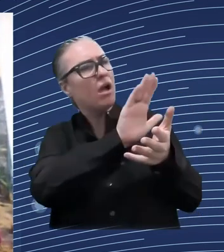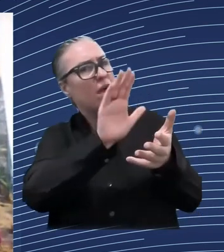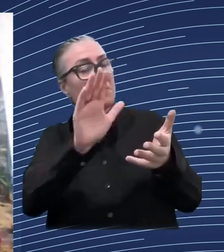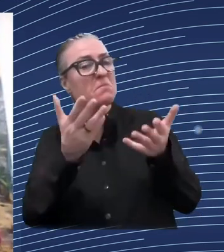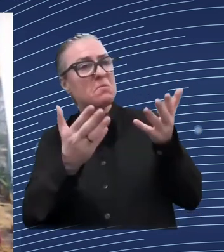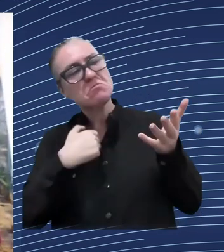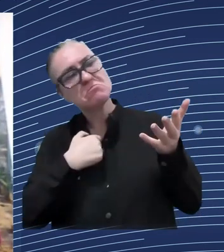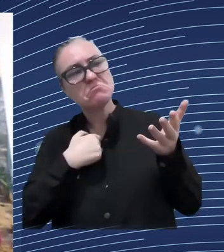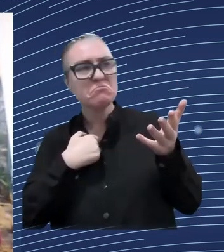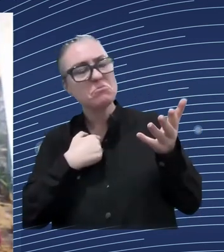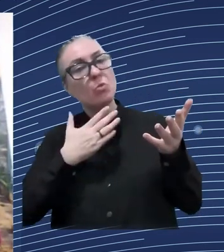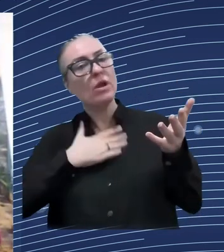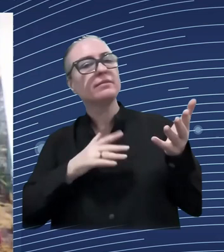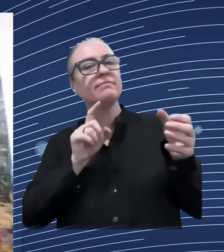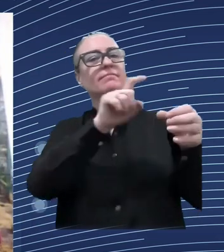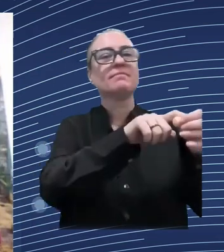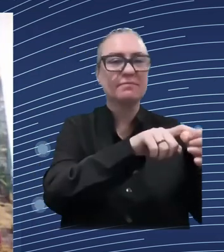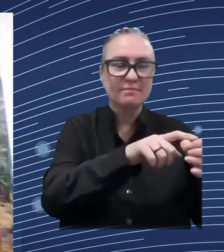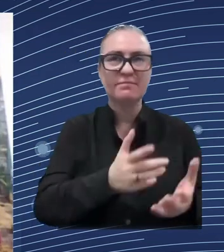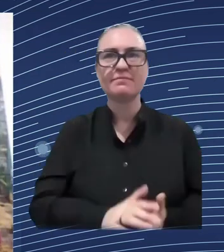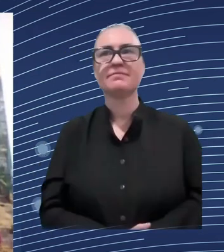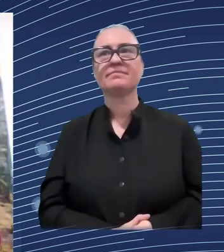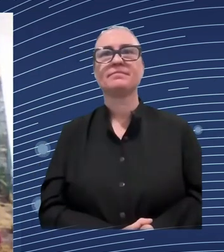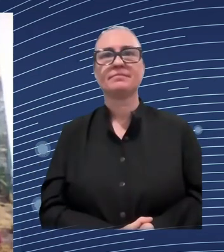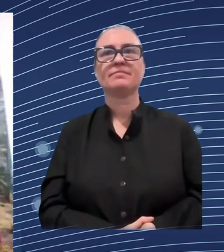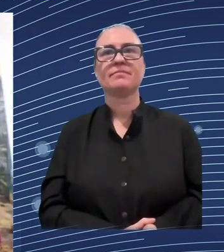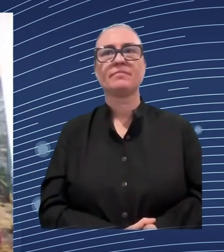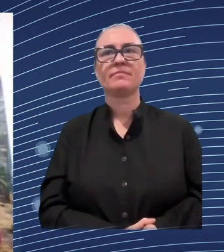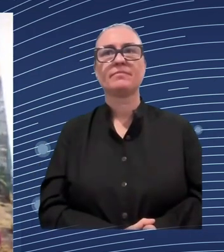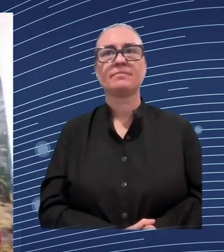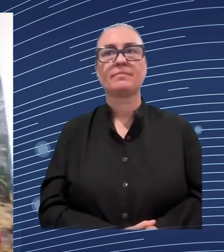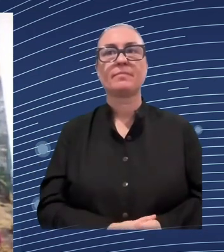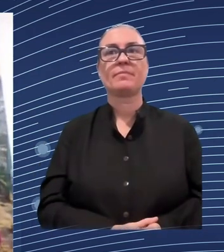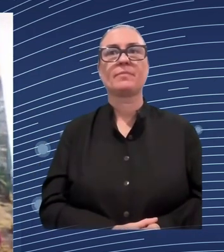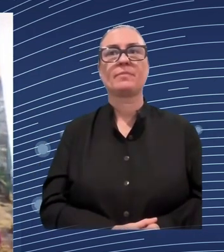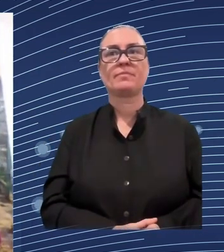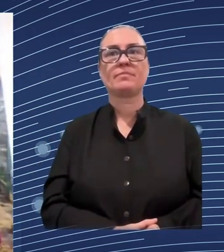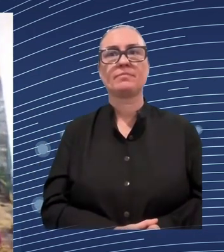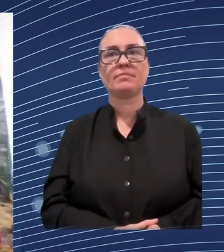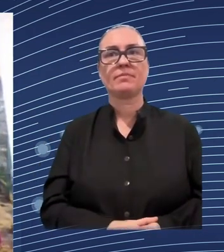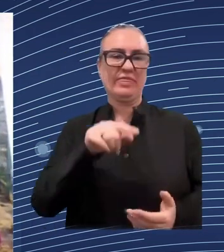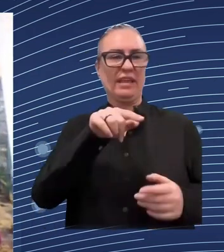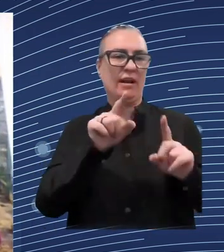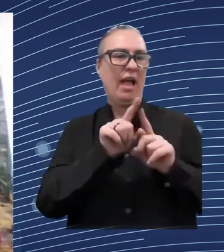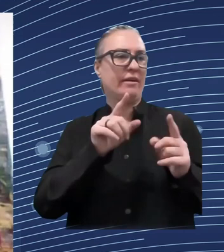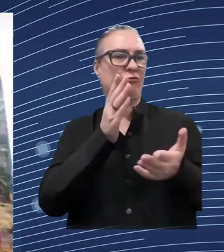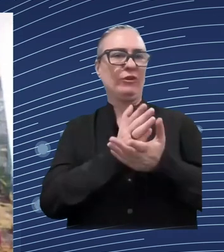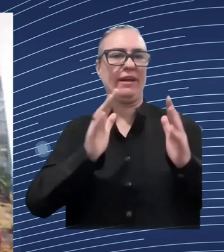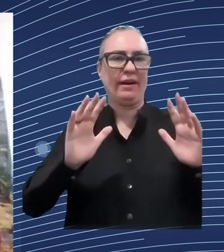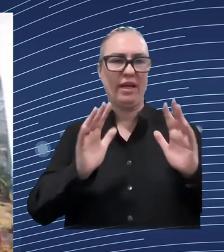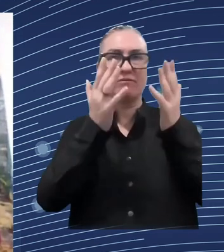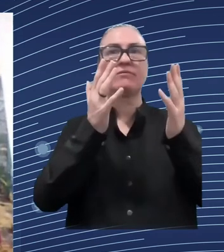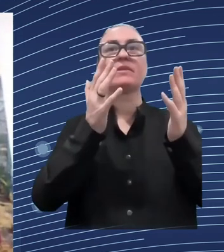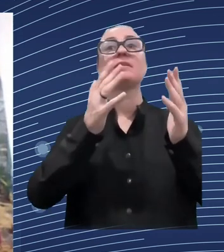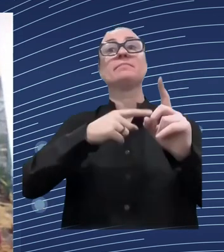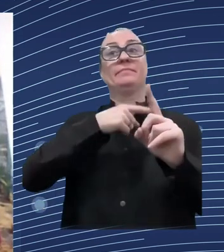they can regularly learn some information about how to open business how to grow their uh own business how to